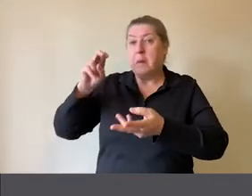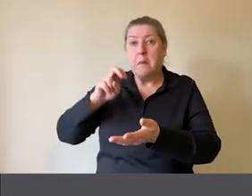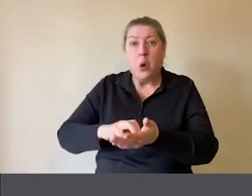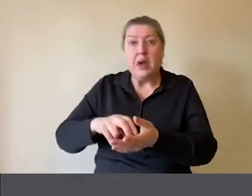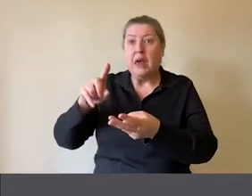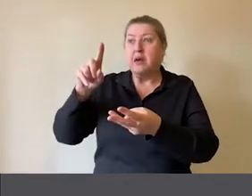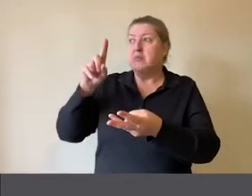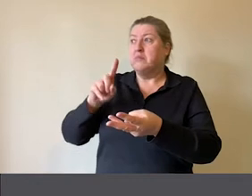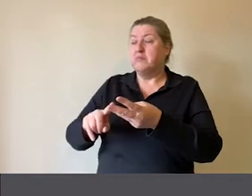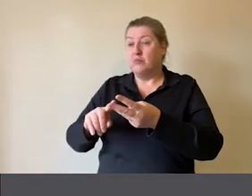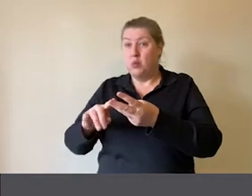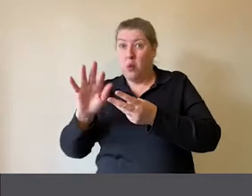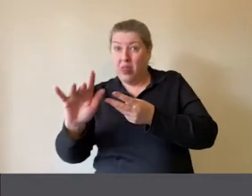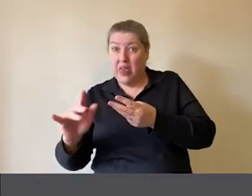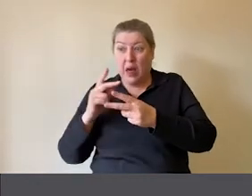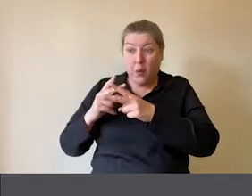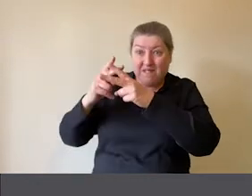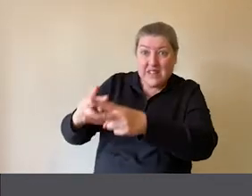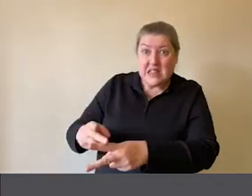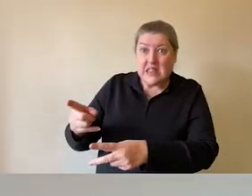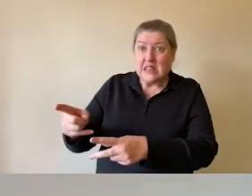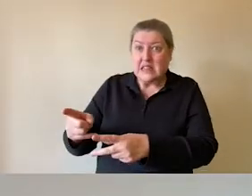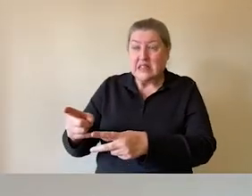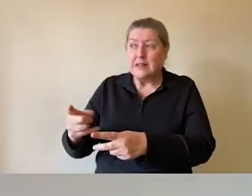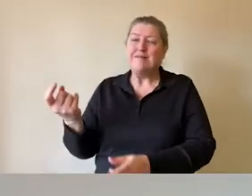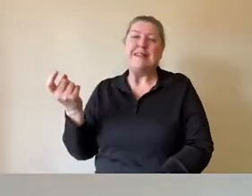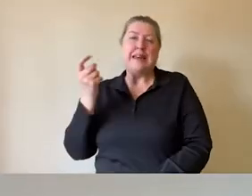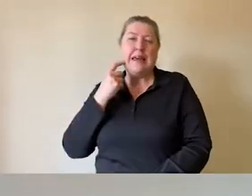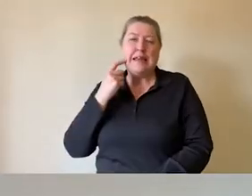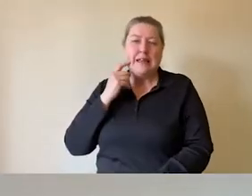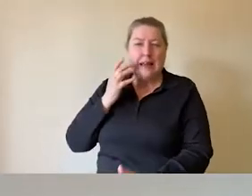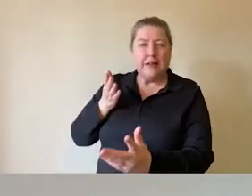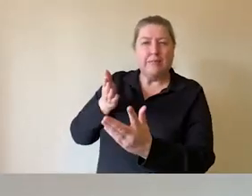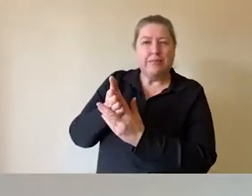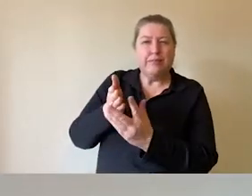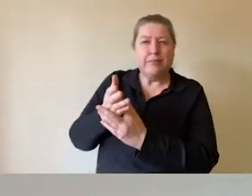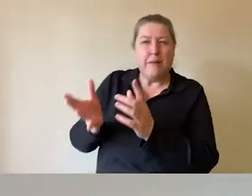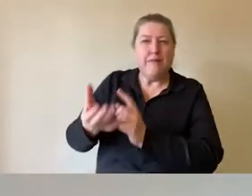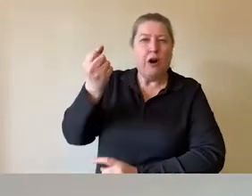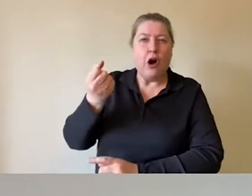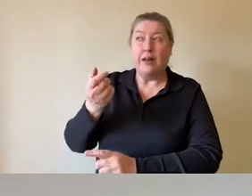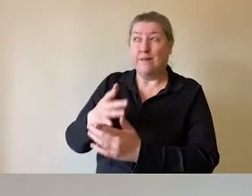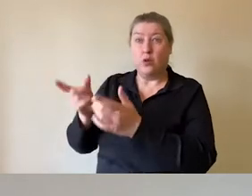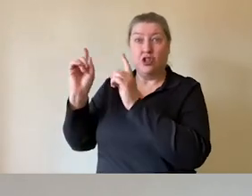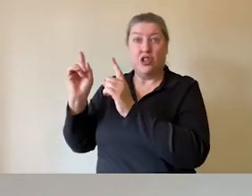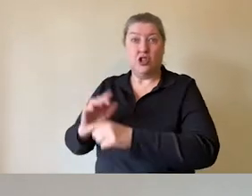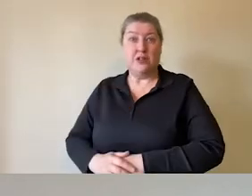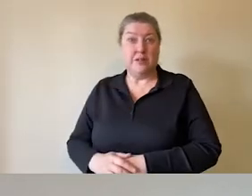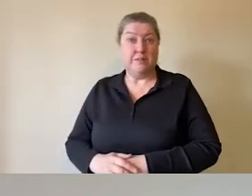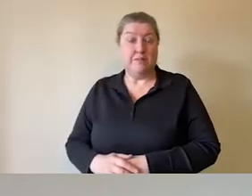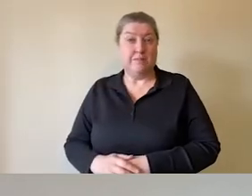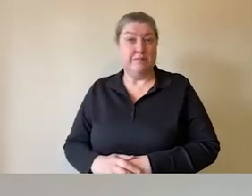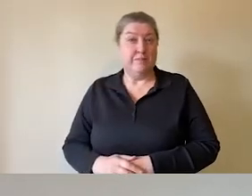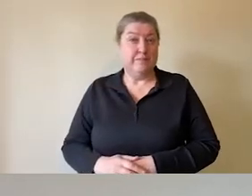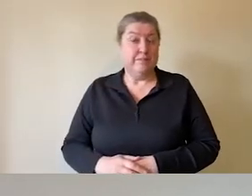about what was available when you visited, was easily available to teachers. Again, it goes back to this